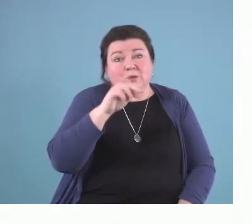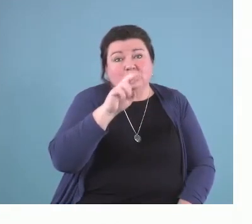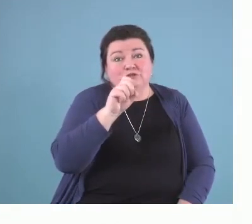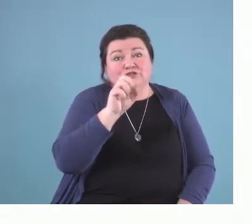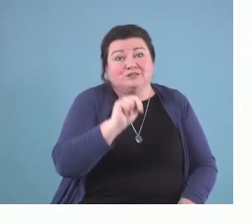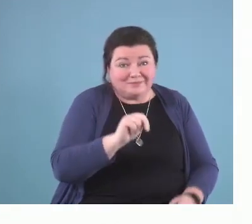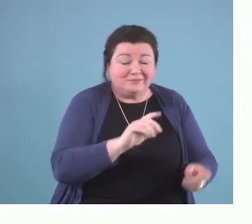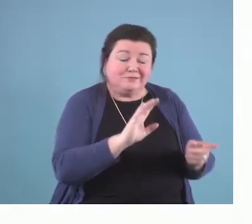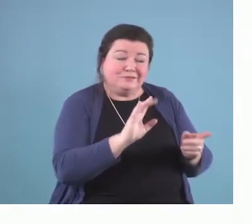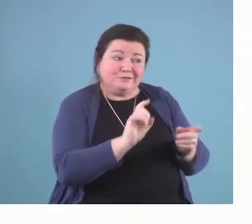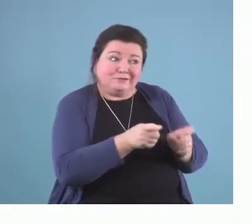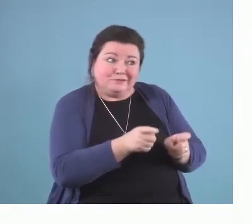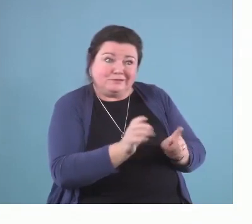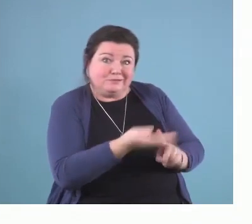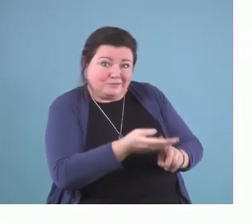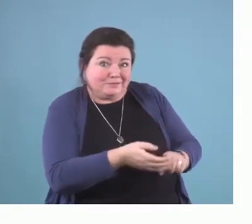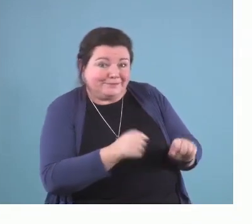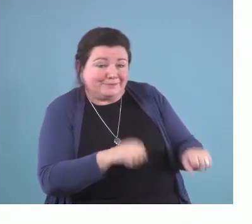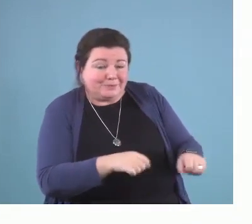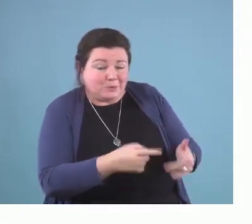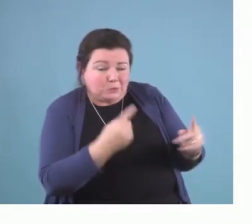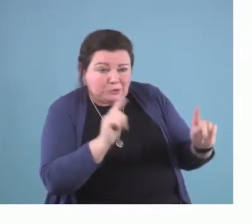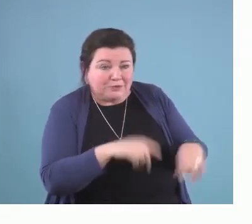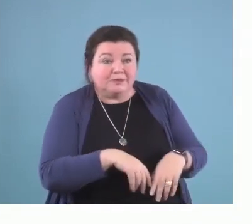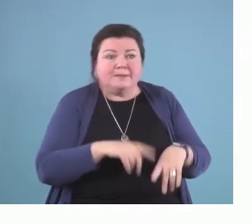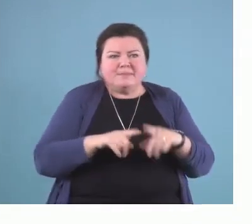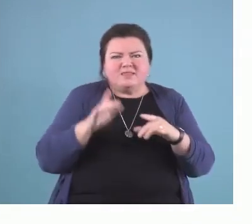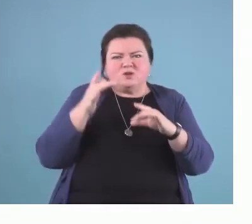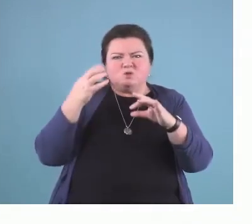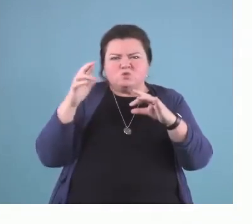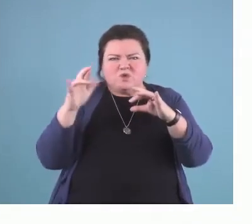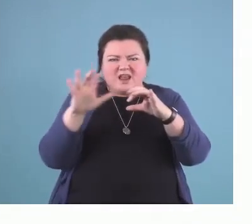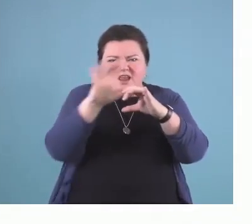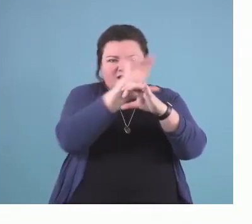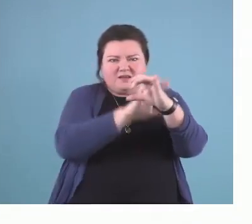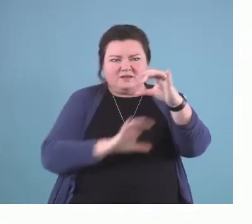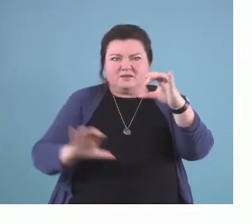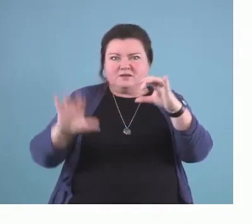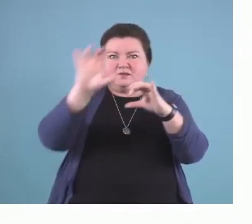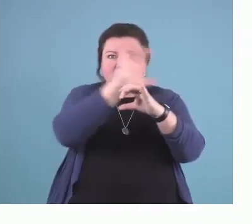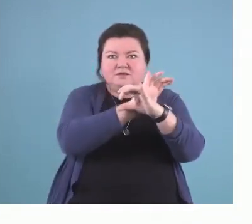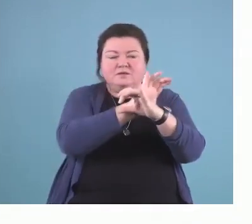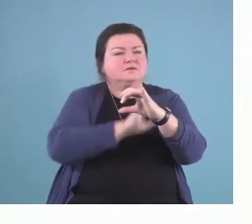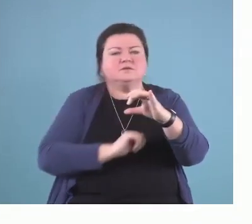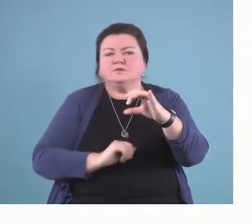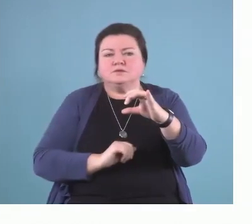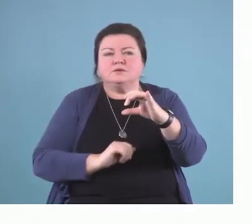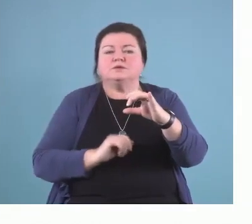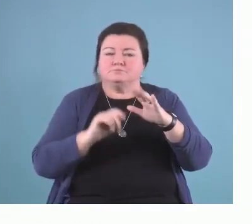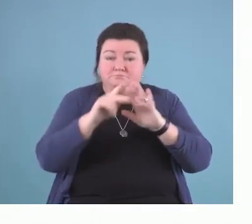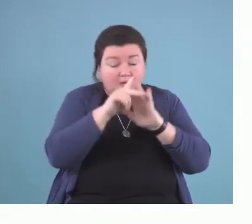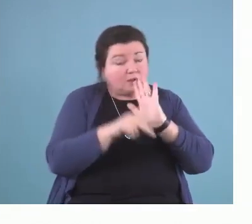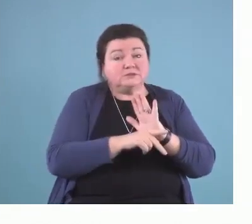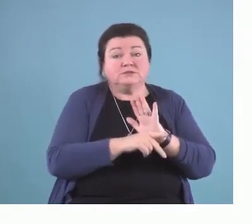But you can also look at the gray area on the outside. You can change behavior by policy categories.